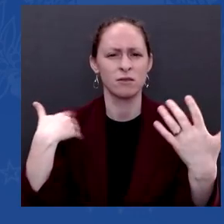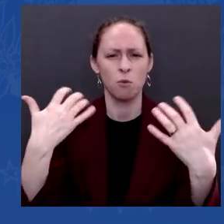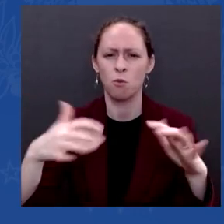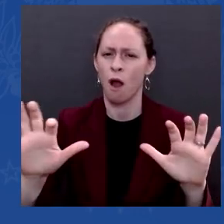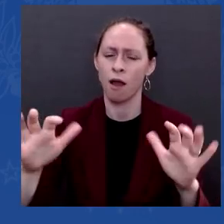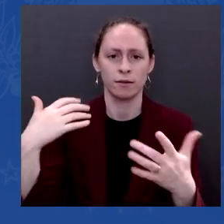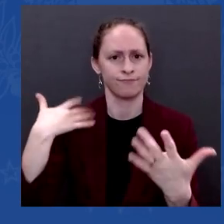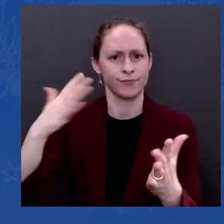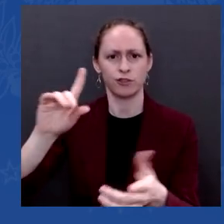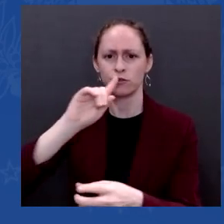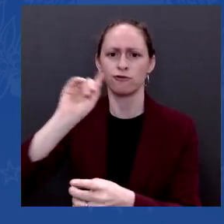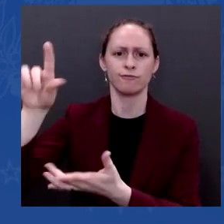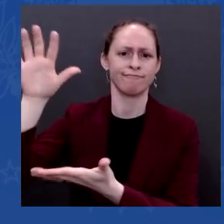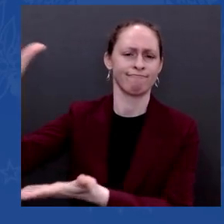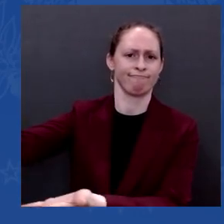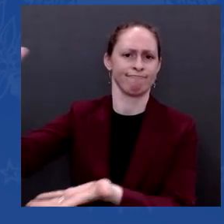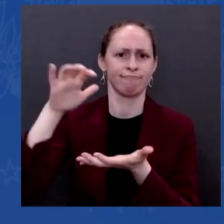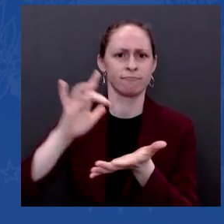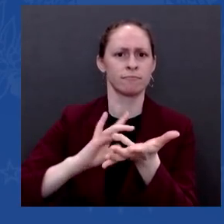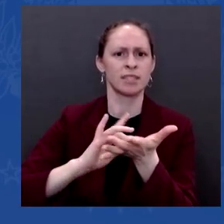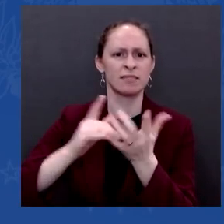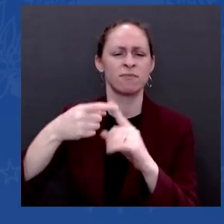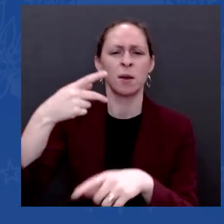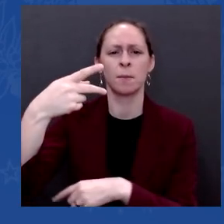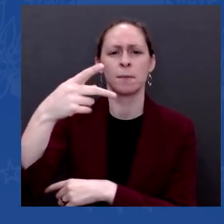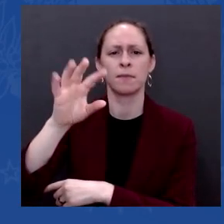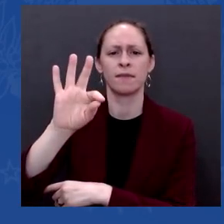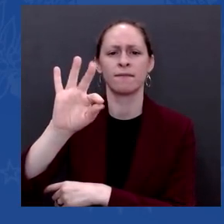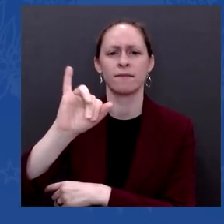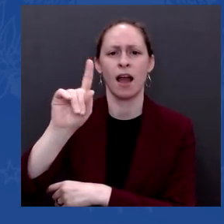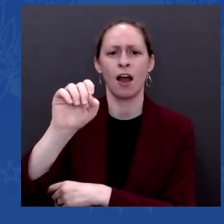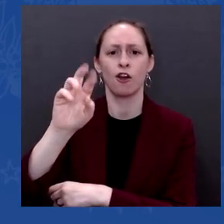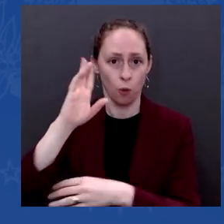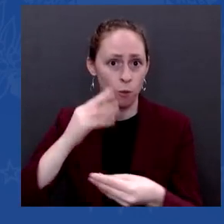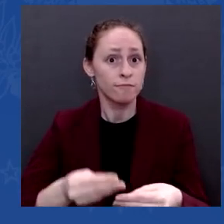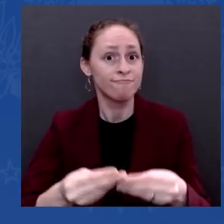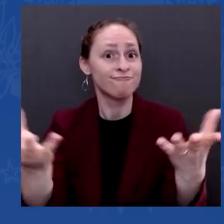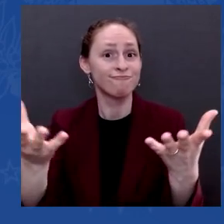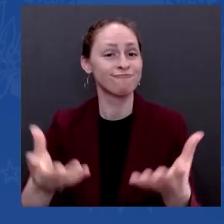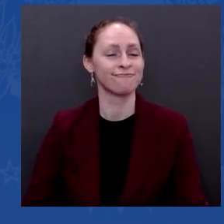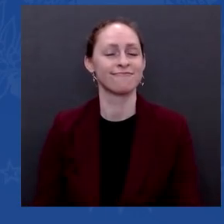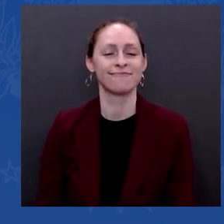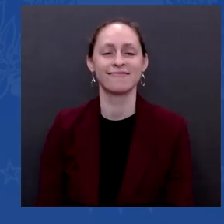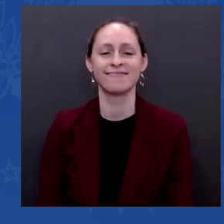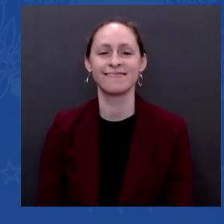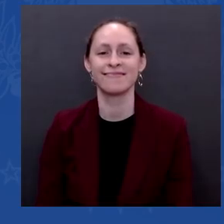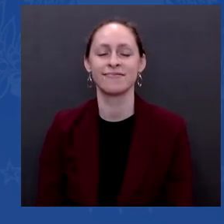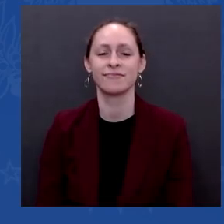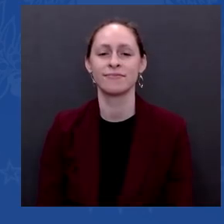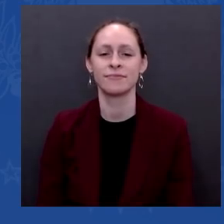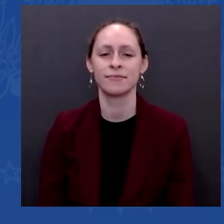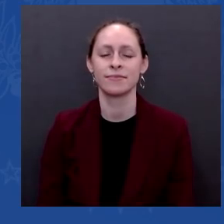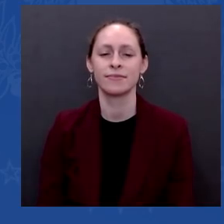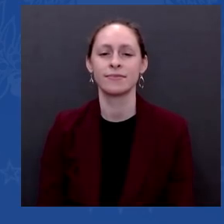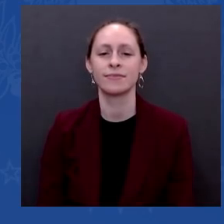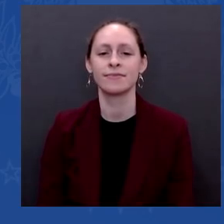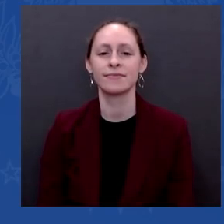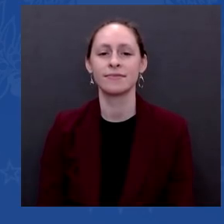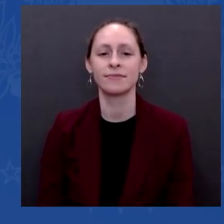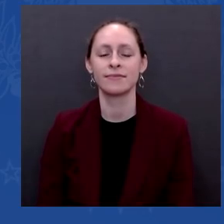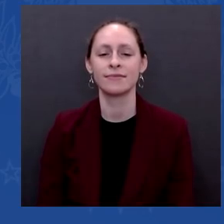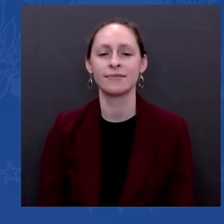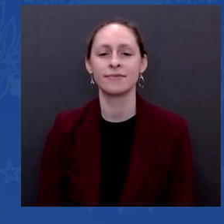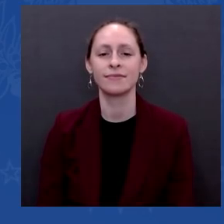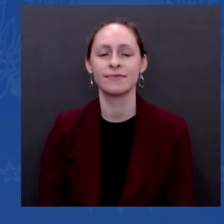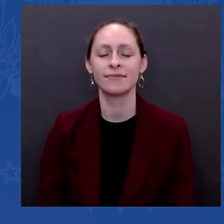is that we're in a better place than we've been and have been thus far, clearly better than a year ago. We're not going to back —